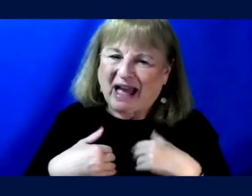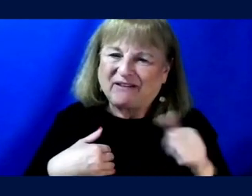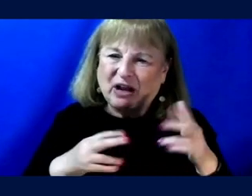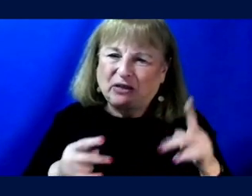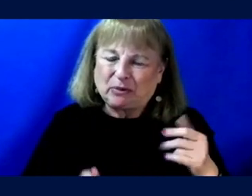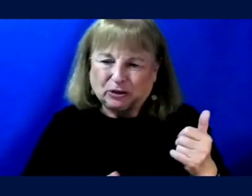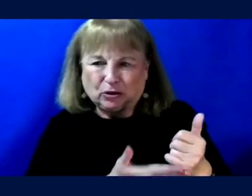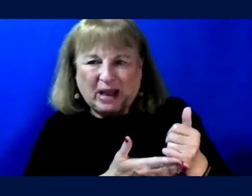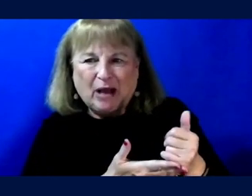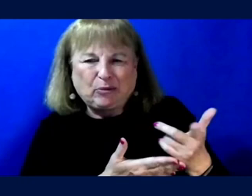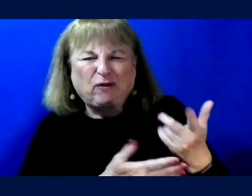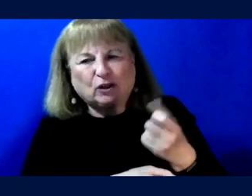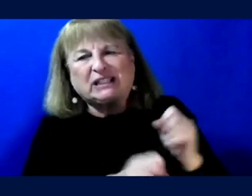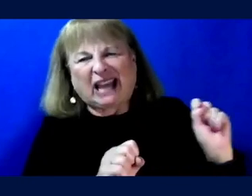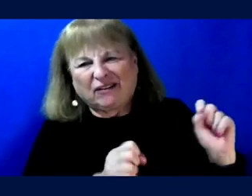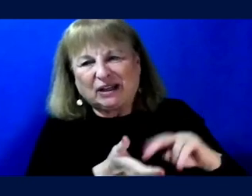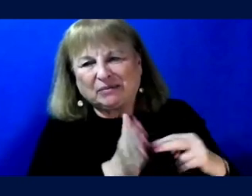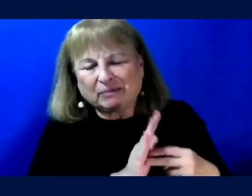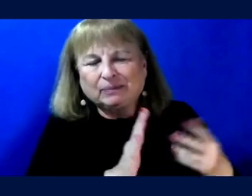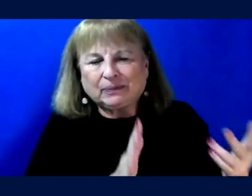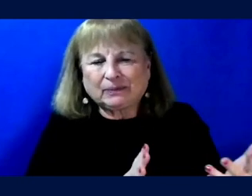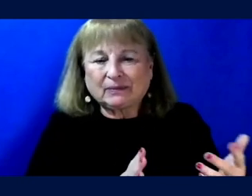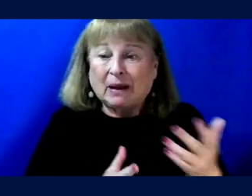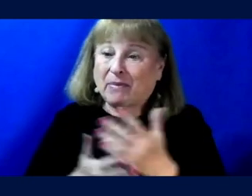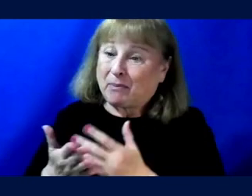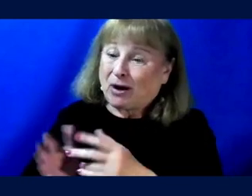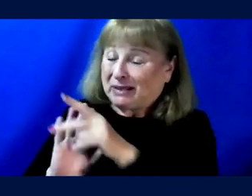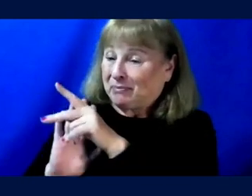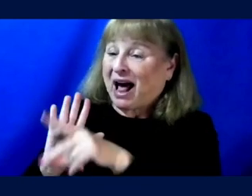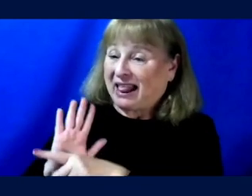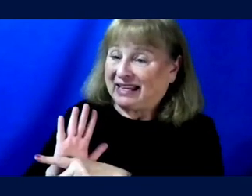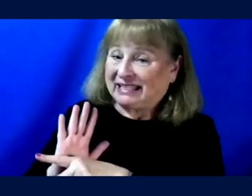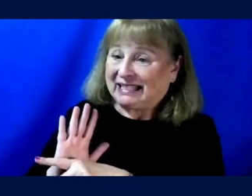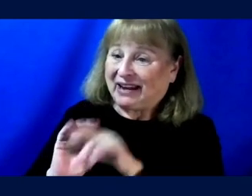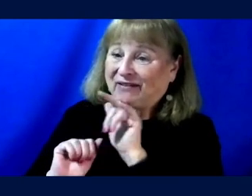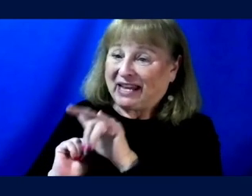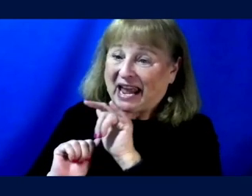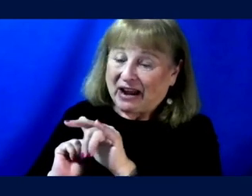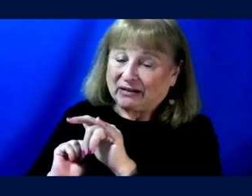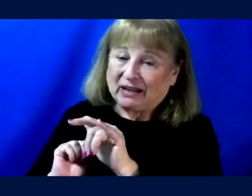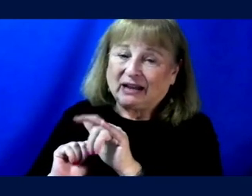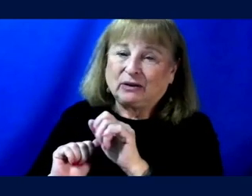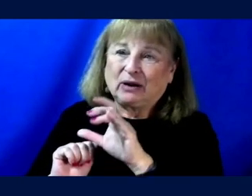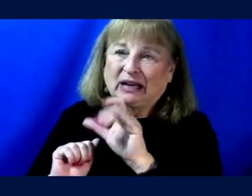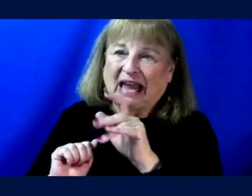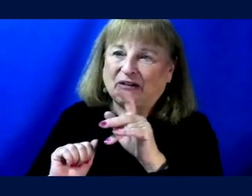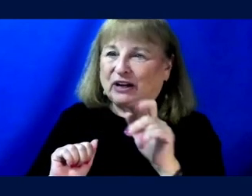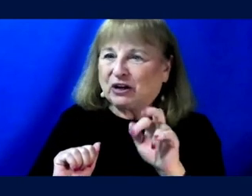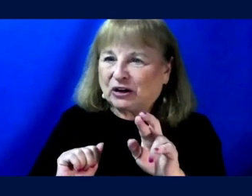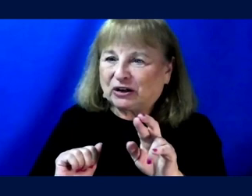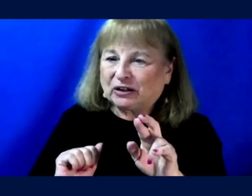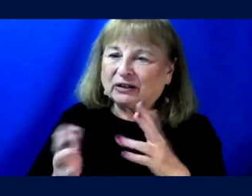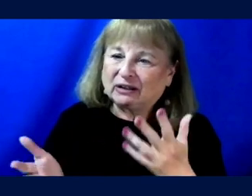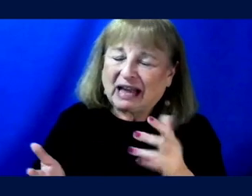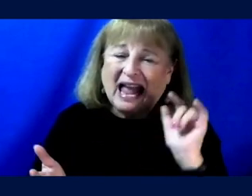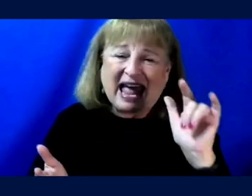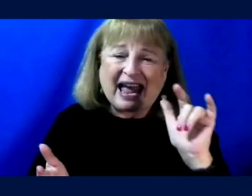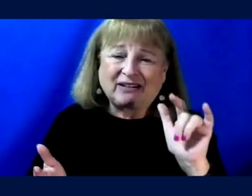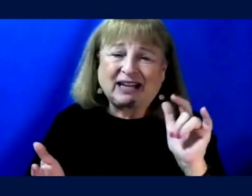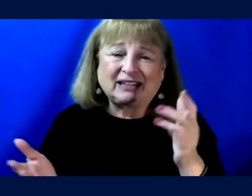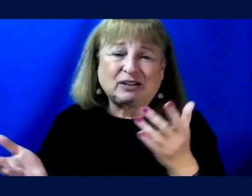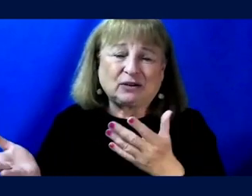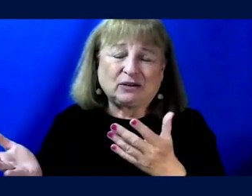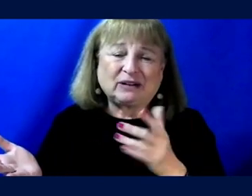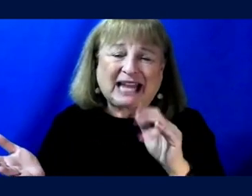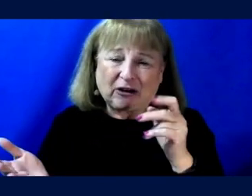narrative assist with safety. Part of it is policy of the airline or carrier, right? So airlines or carriers can make